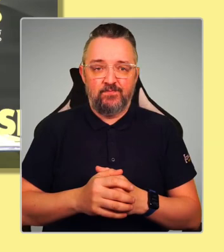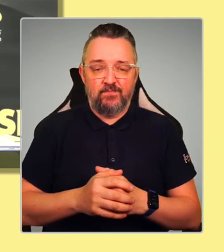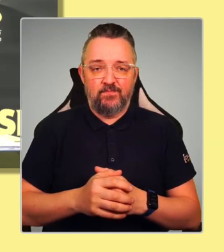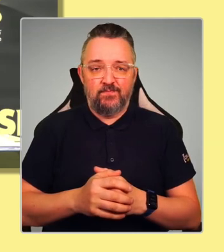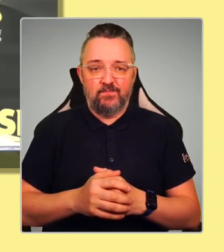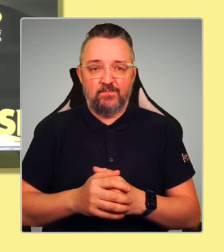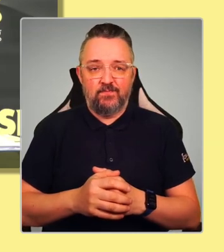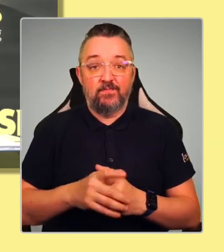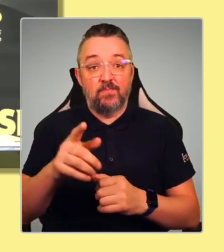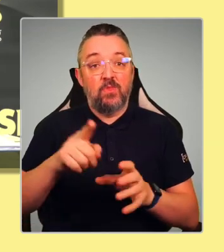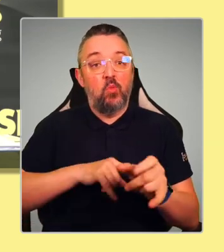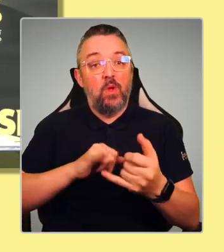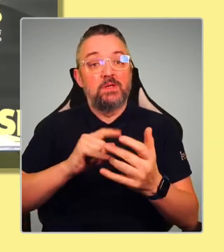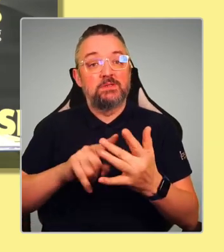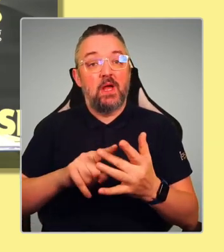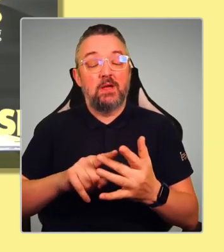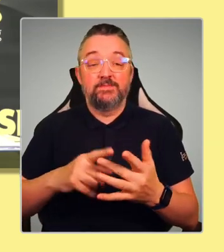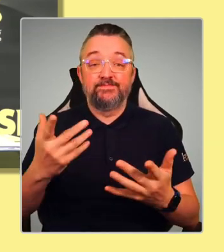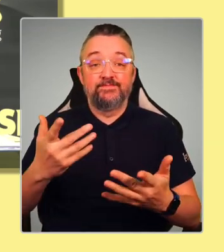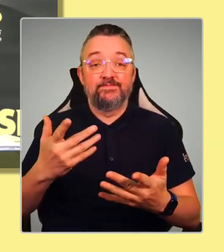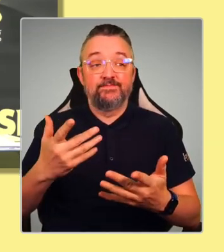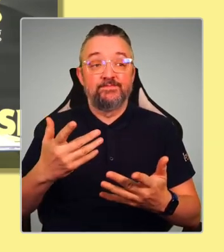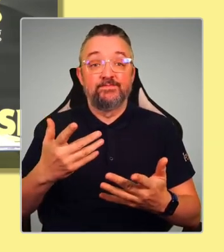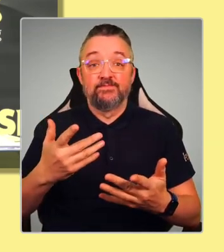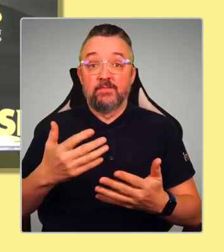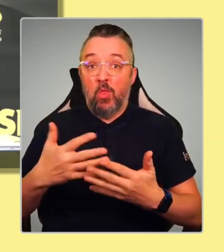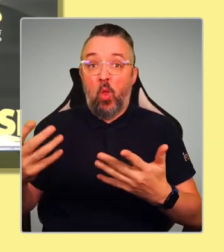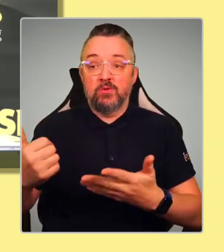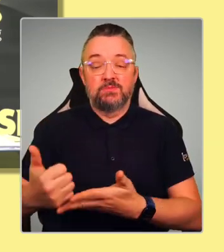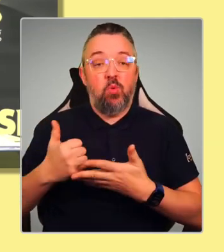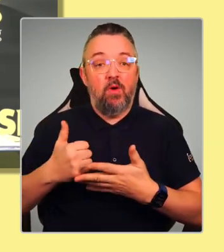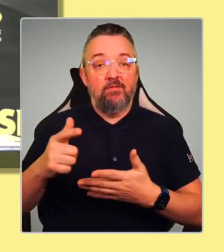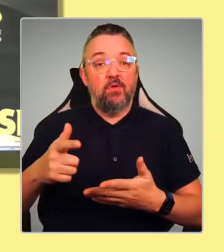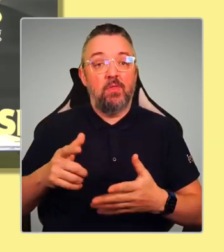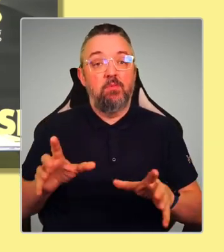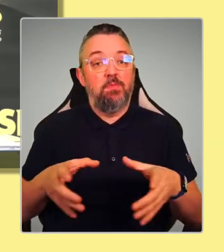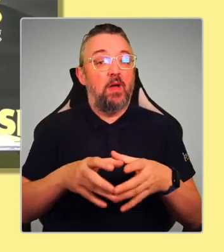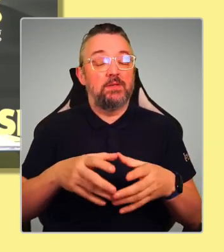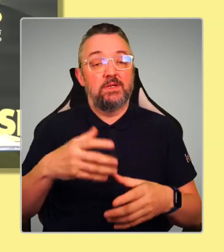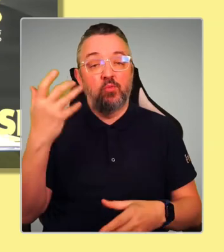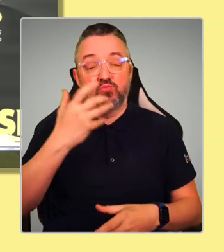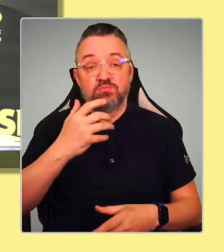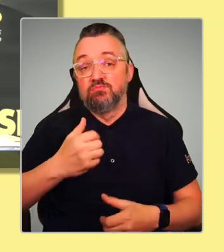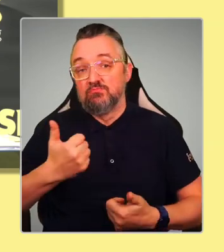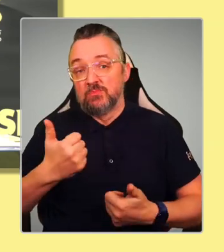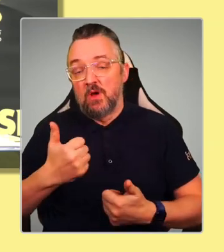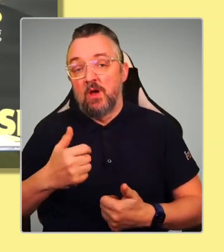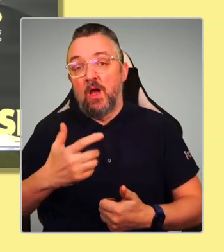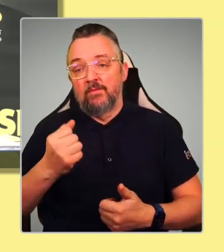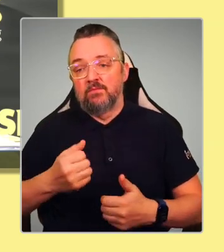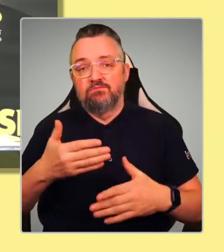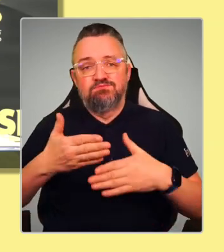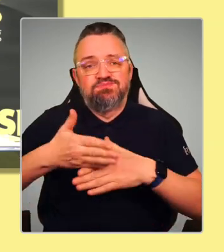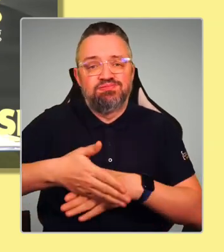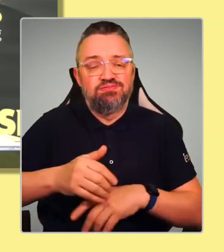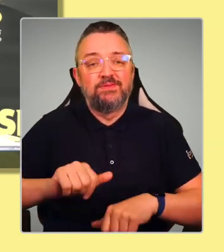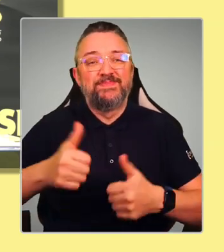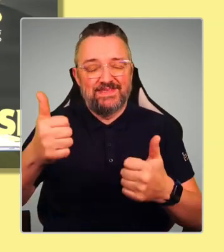has got an awful lot to offer the party, and clearly has been doing some great work on many different issues. I think I would like to